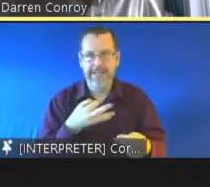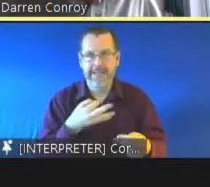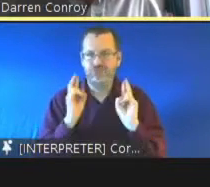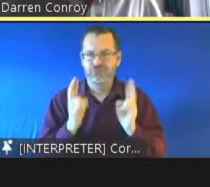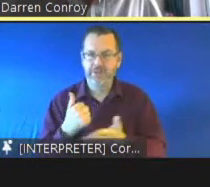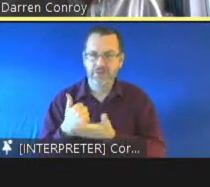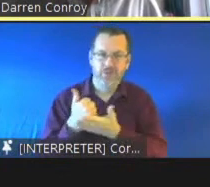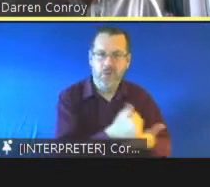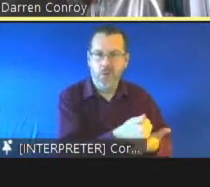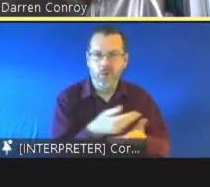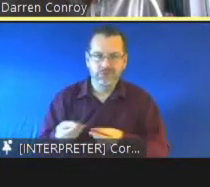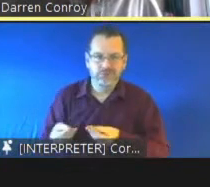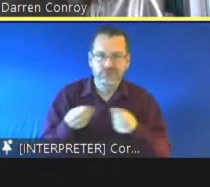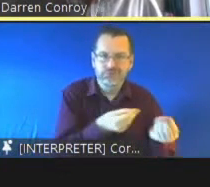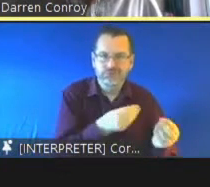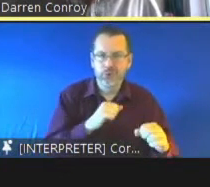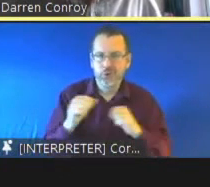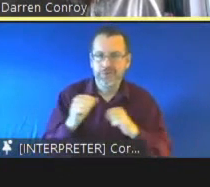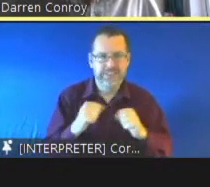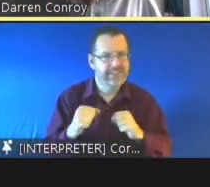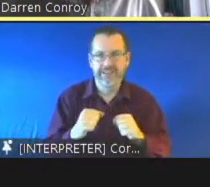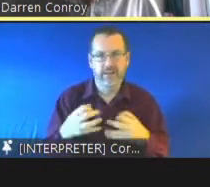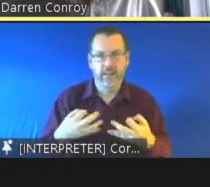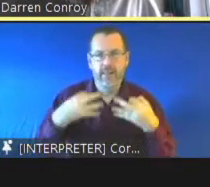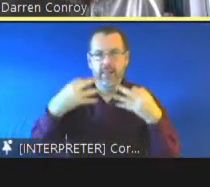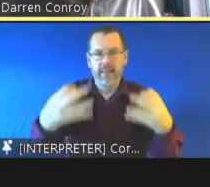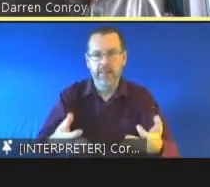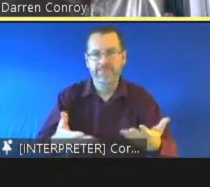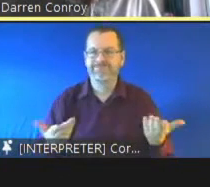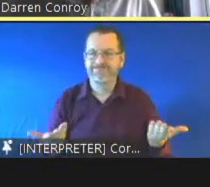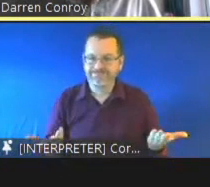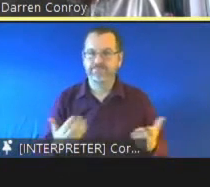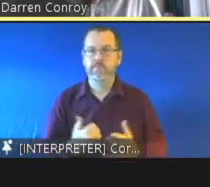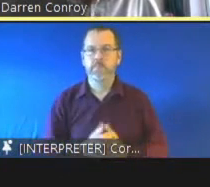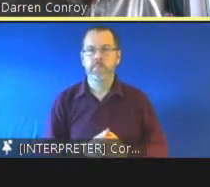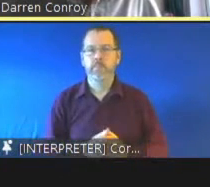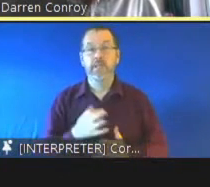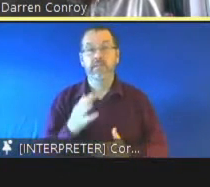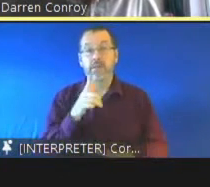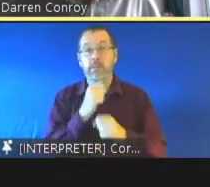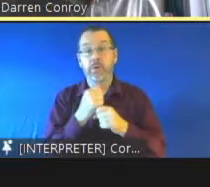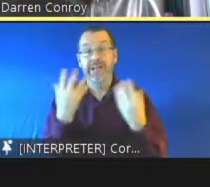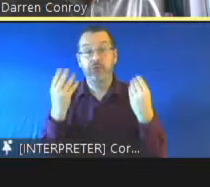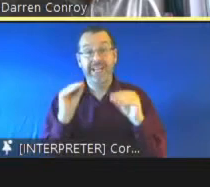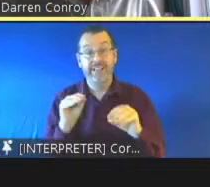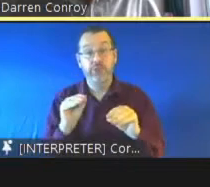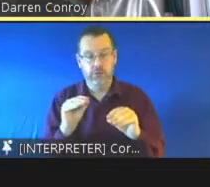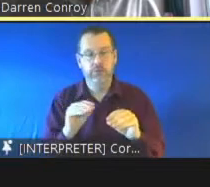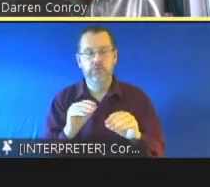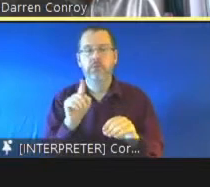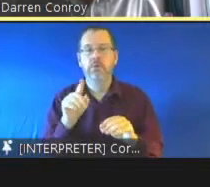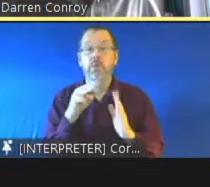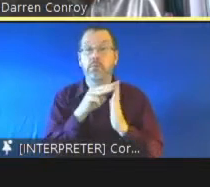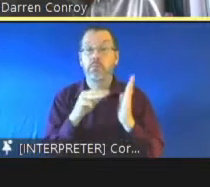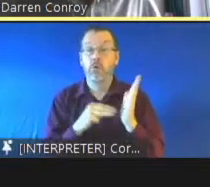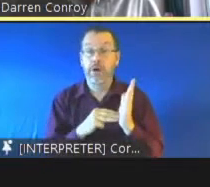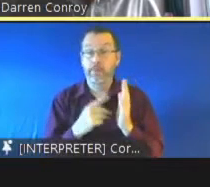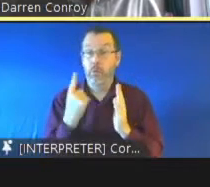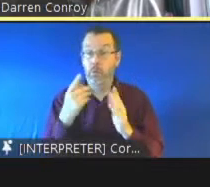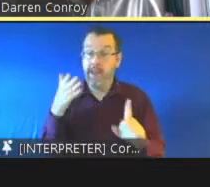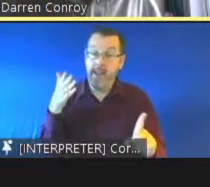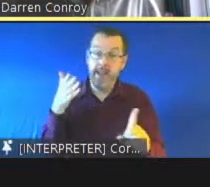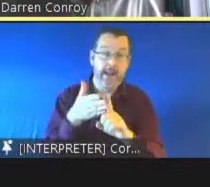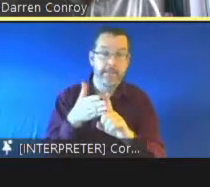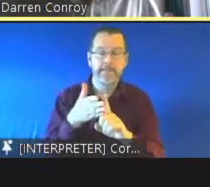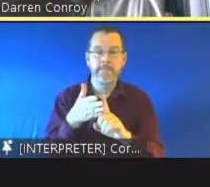i think particularly when we look at education one of the goals of the program and throughout all our programs is